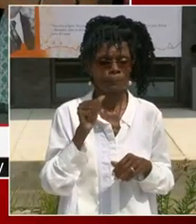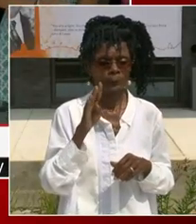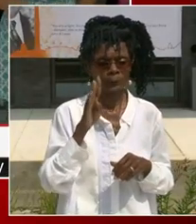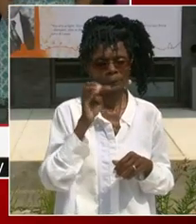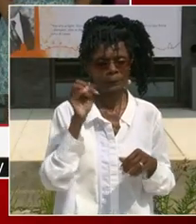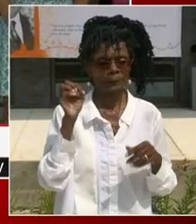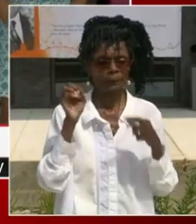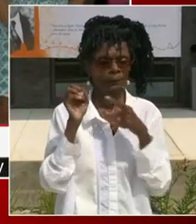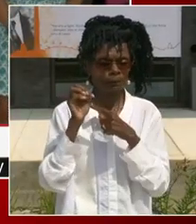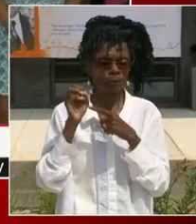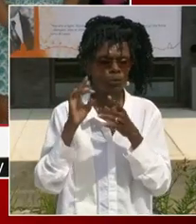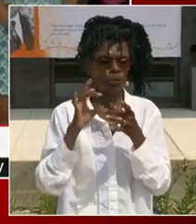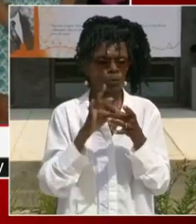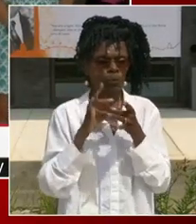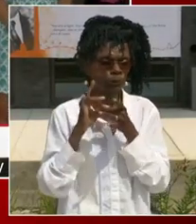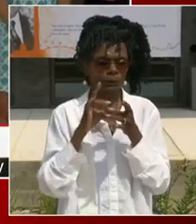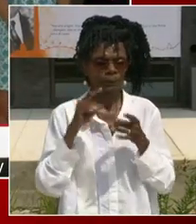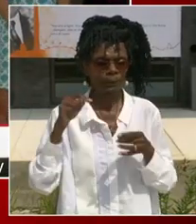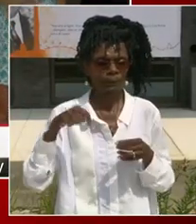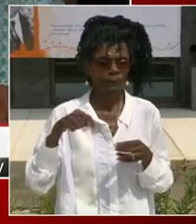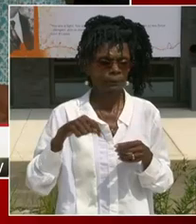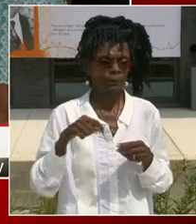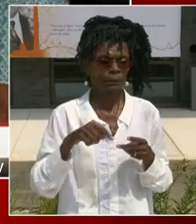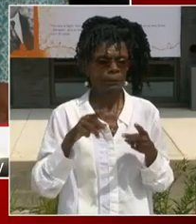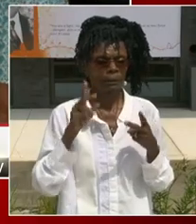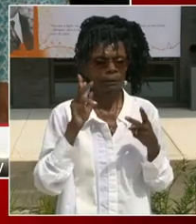also Keith Anderson, our DGS director.